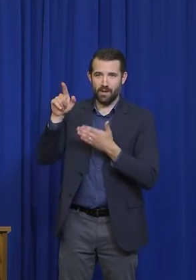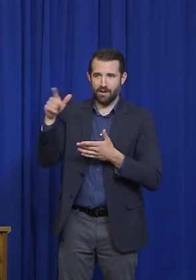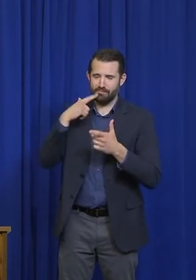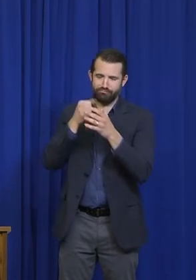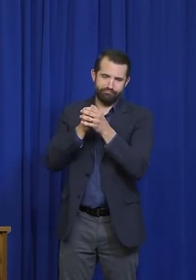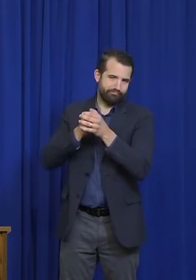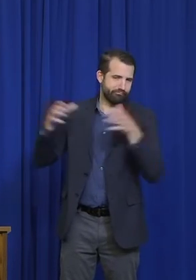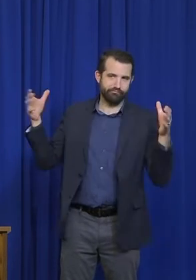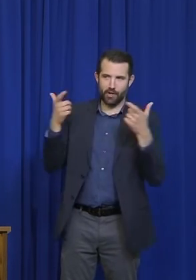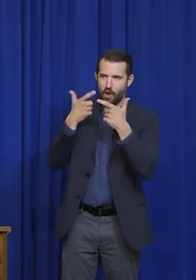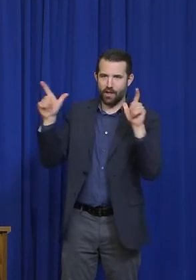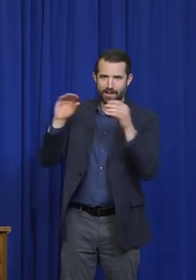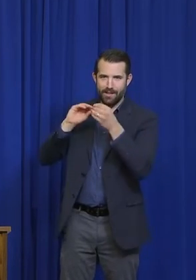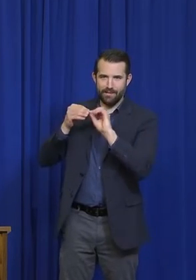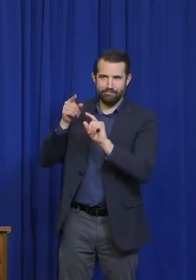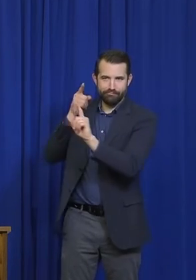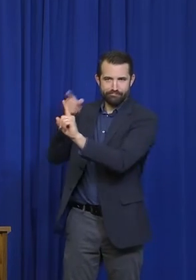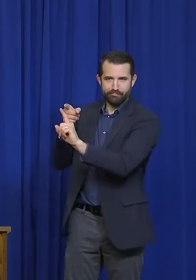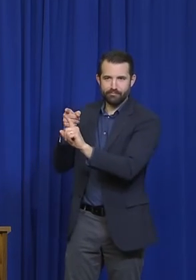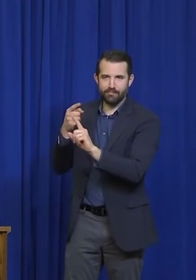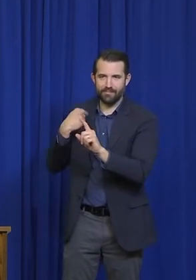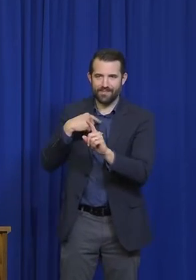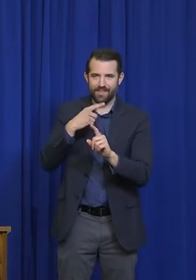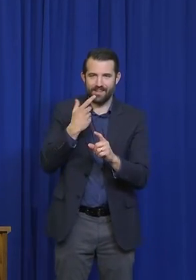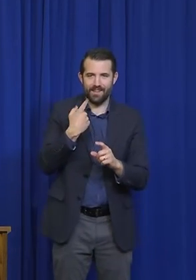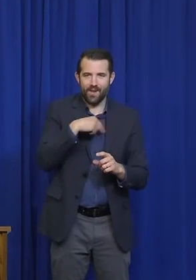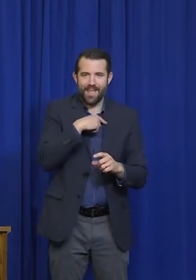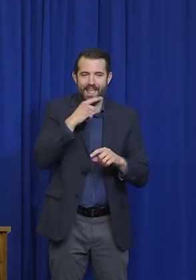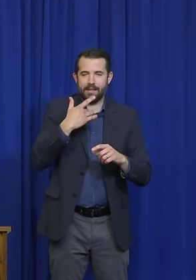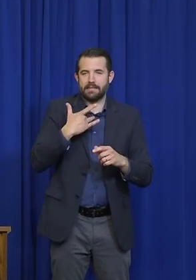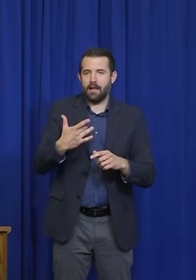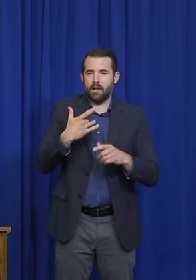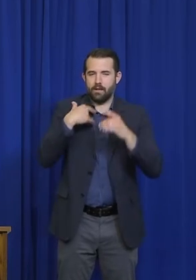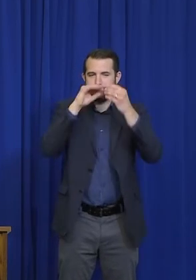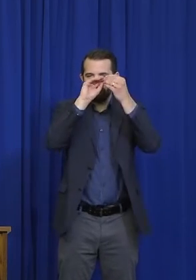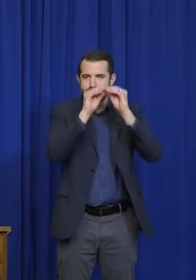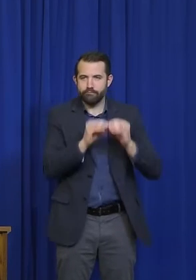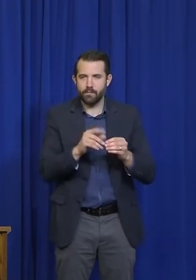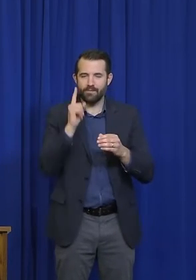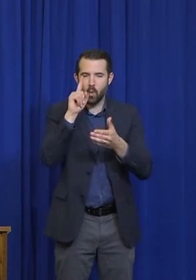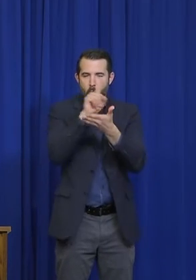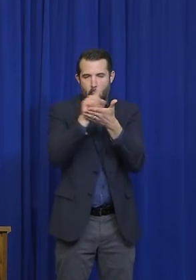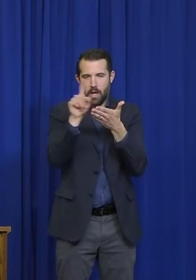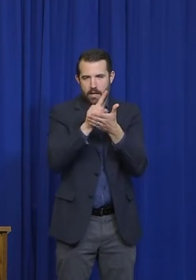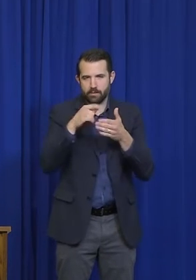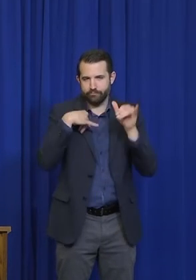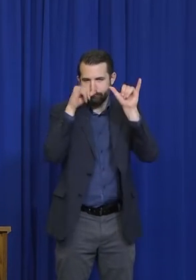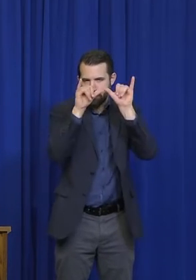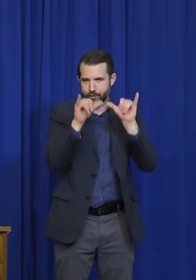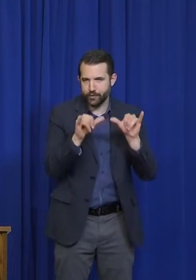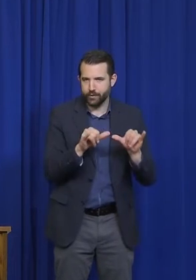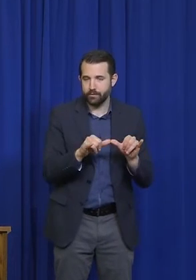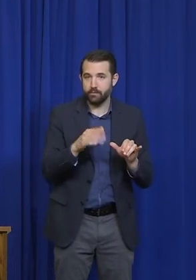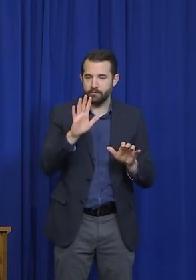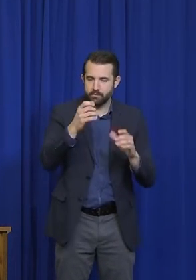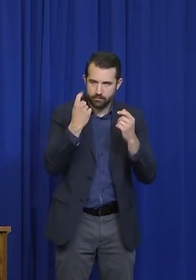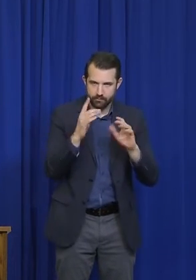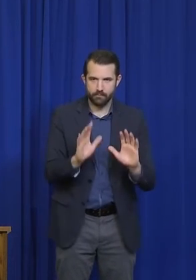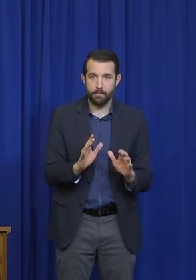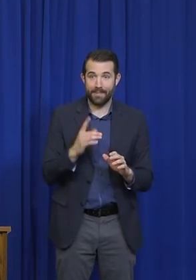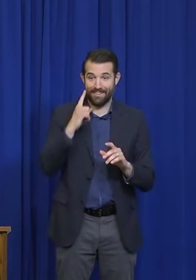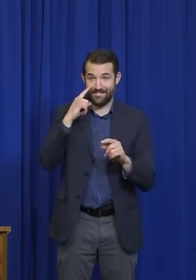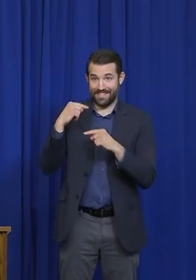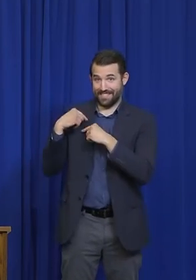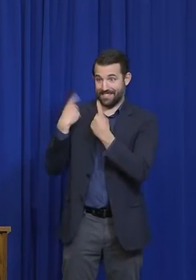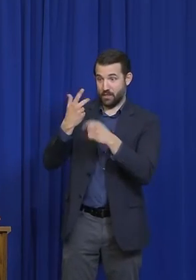three days of transmission alone, is that just, again, for the last three days, the R value is